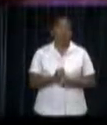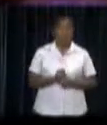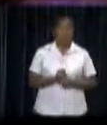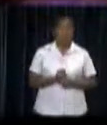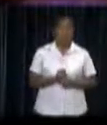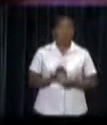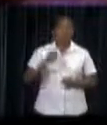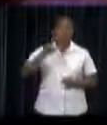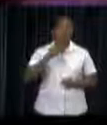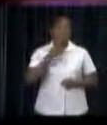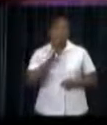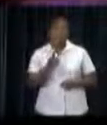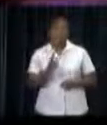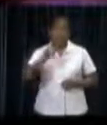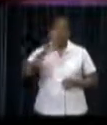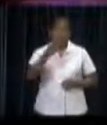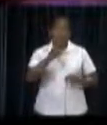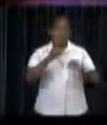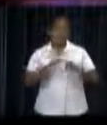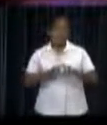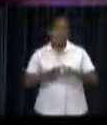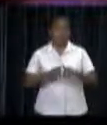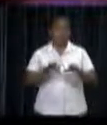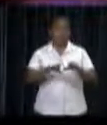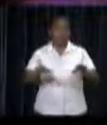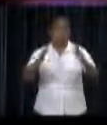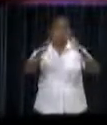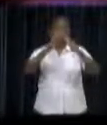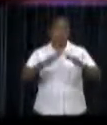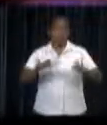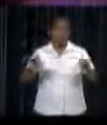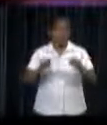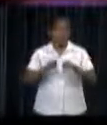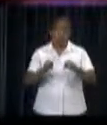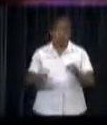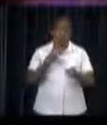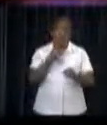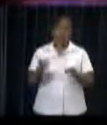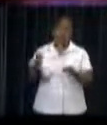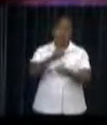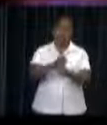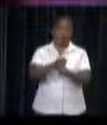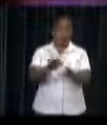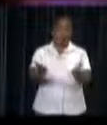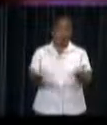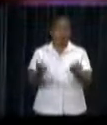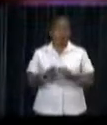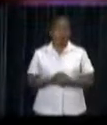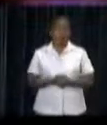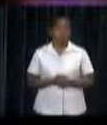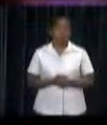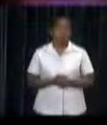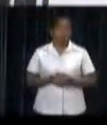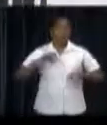establishment of the Consulate. Lacin said that this is the first time that a Consulate has been set up in such a short